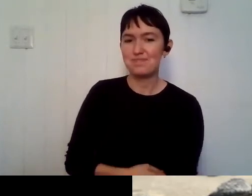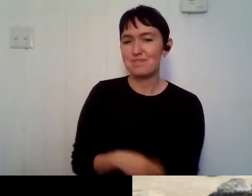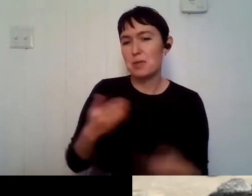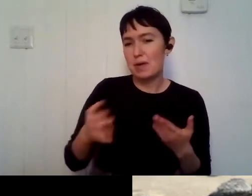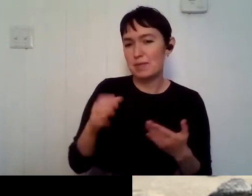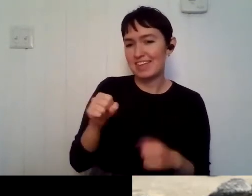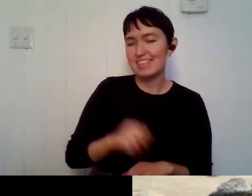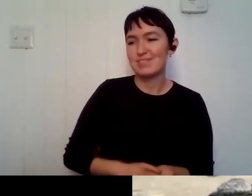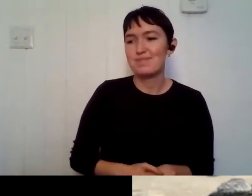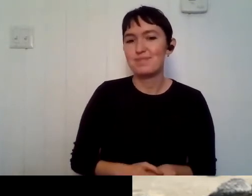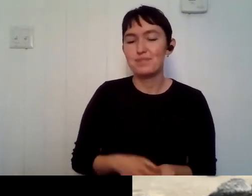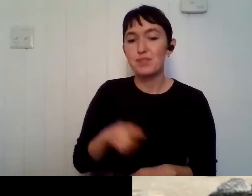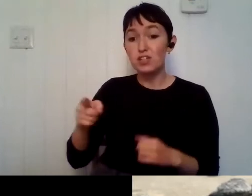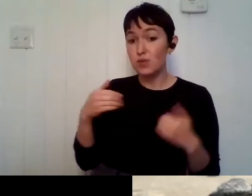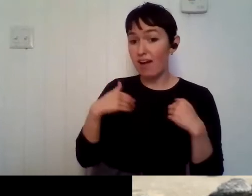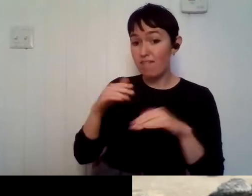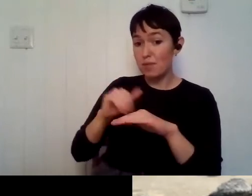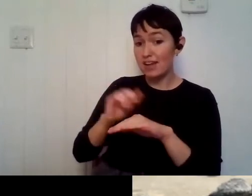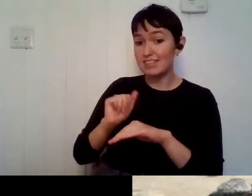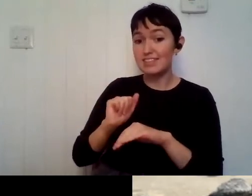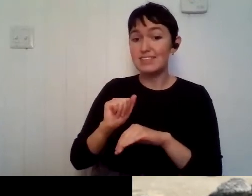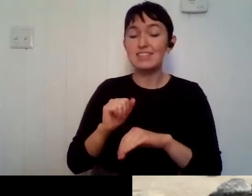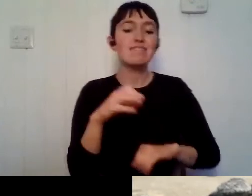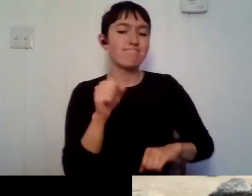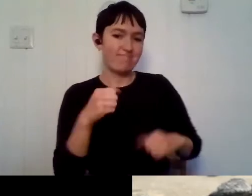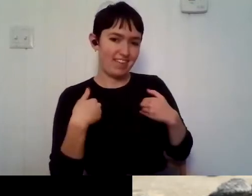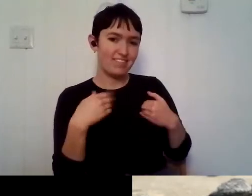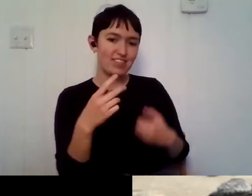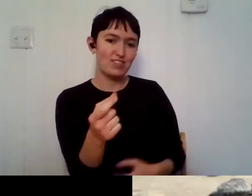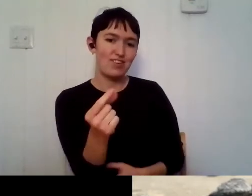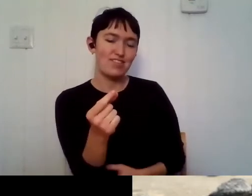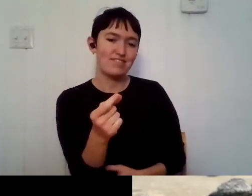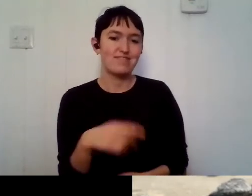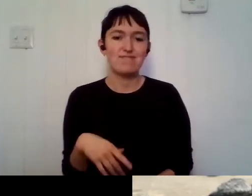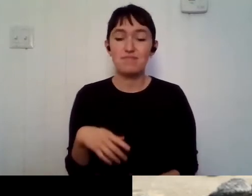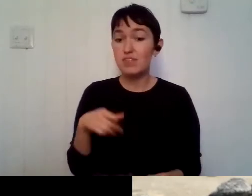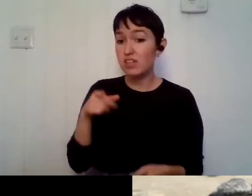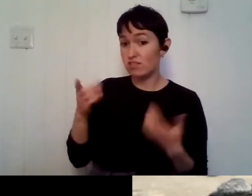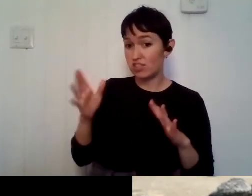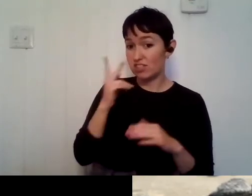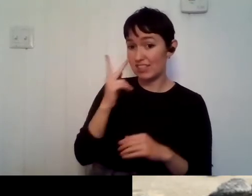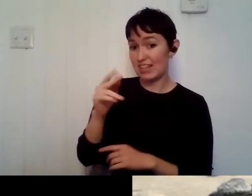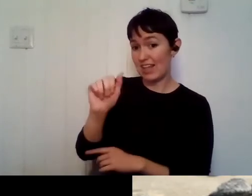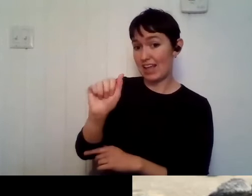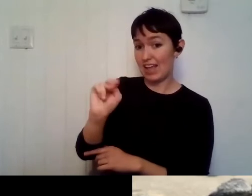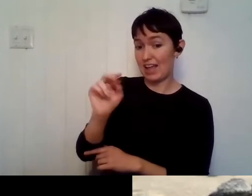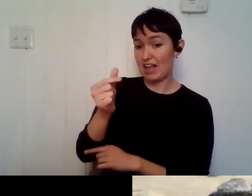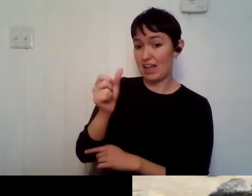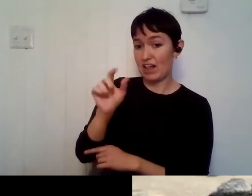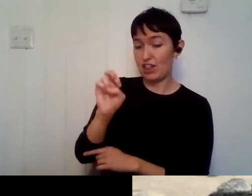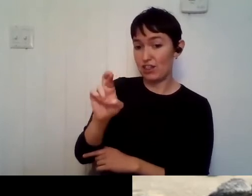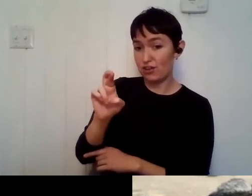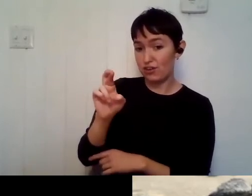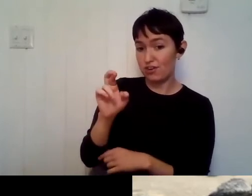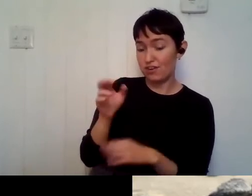Um, do you have pets? Yes. I have a dog. Have you seen an angler fish? I have not, but I